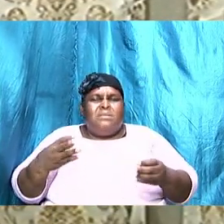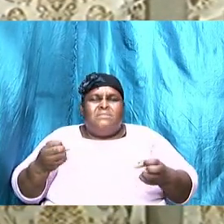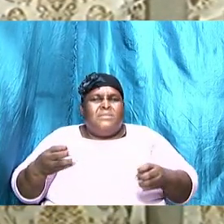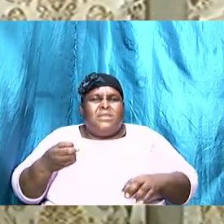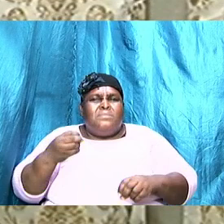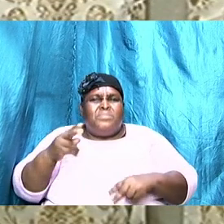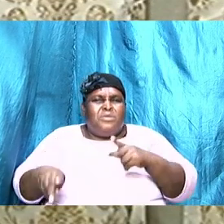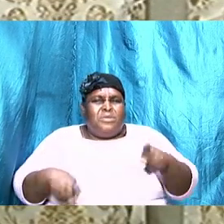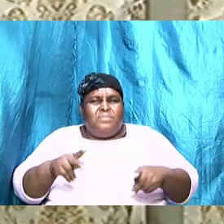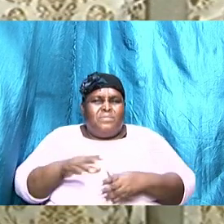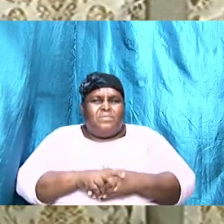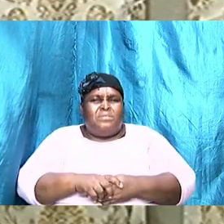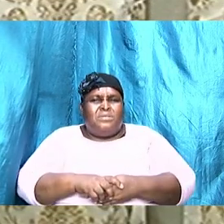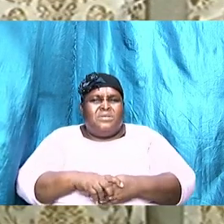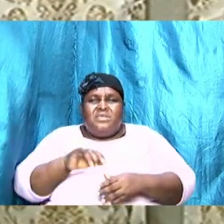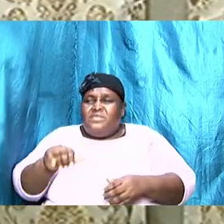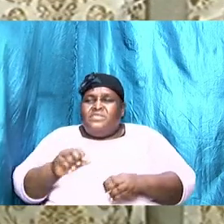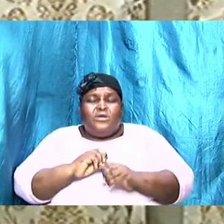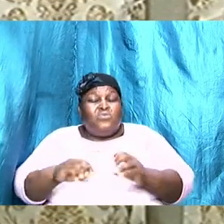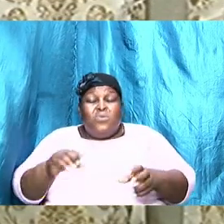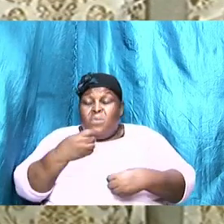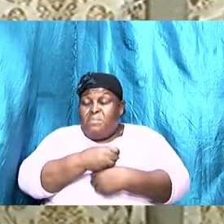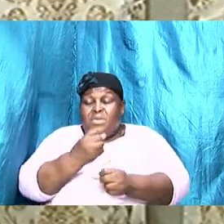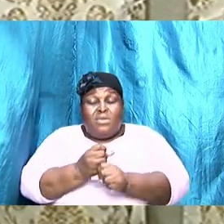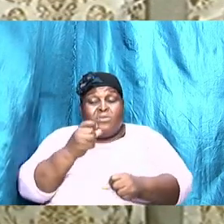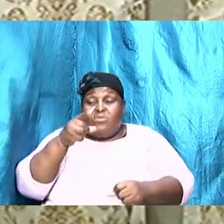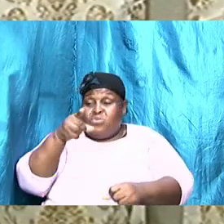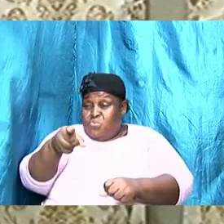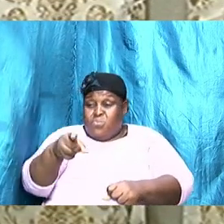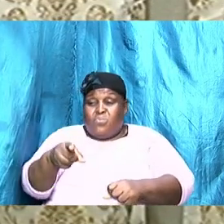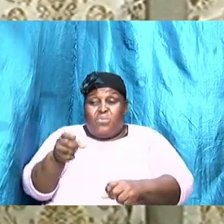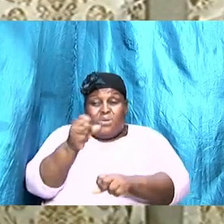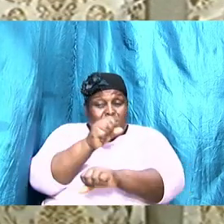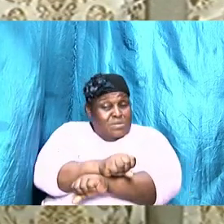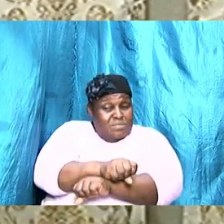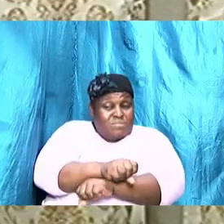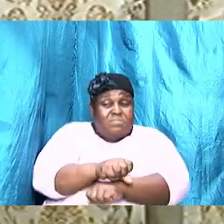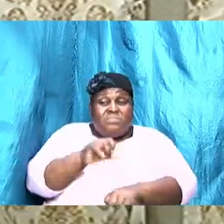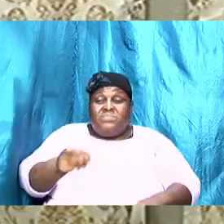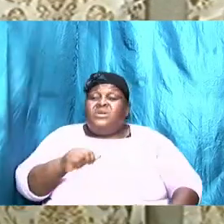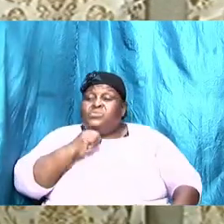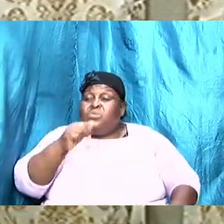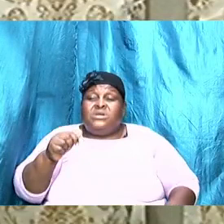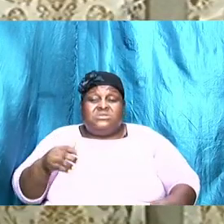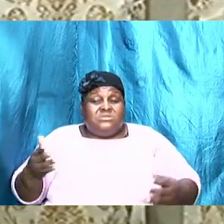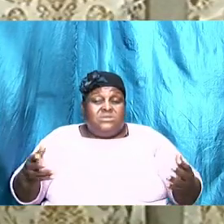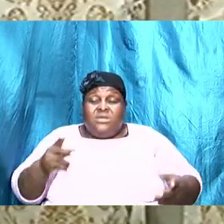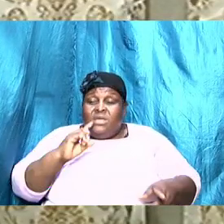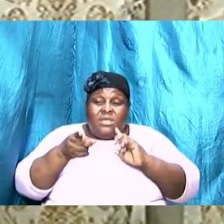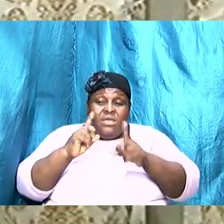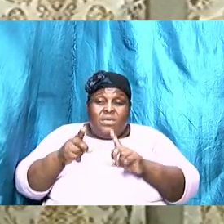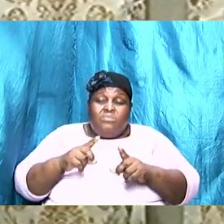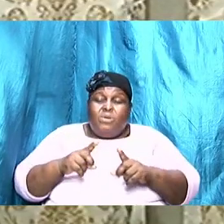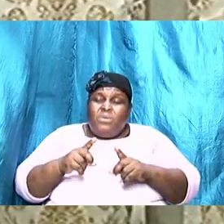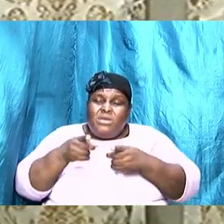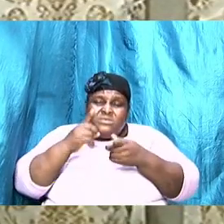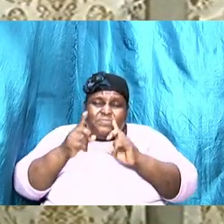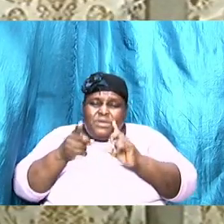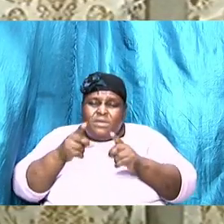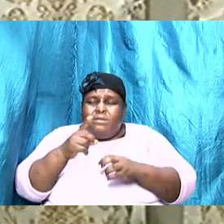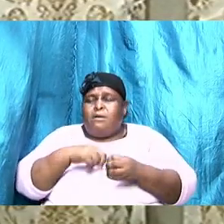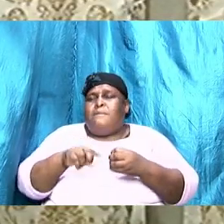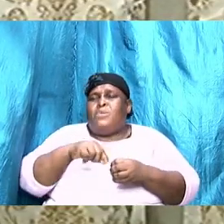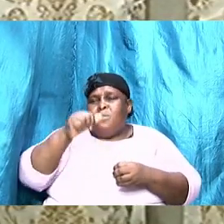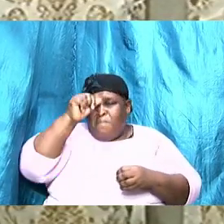we care for them and you go out of your way for them no that's not what we are talking but we are talking about men who have it